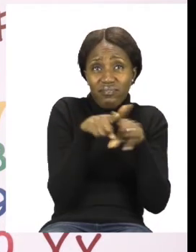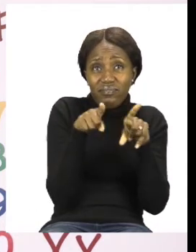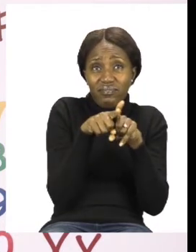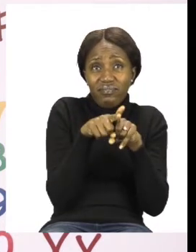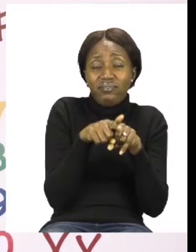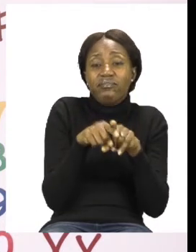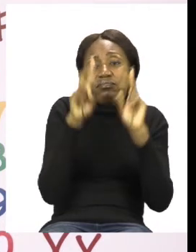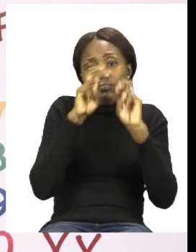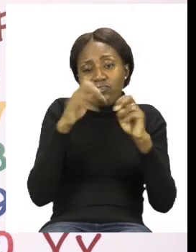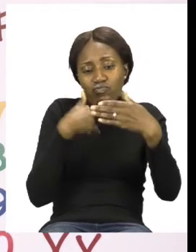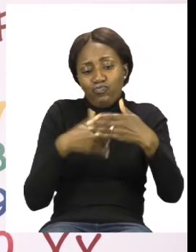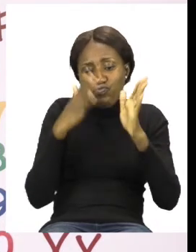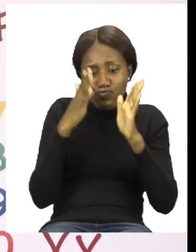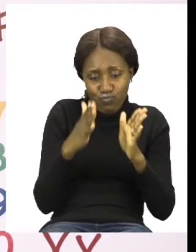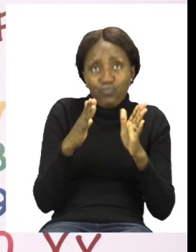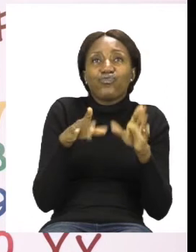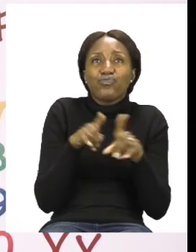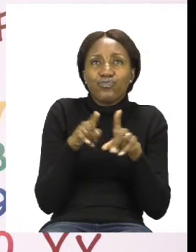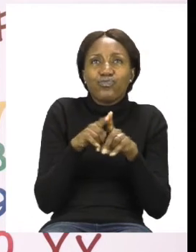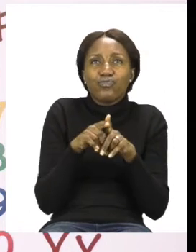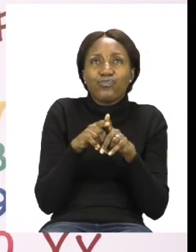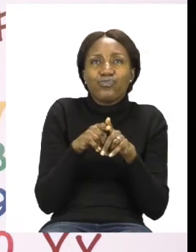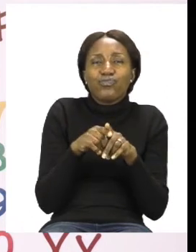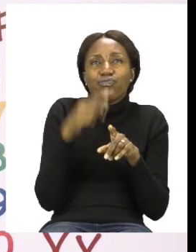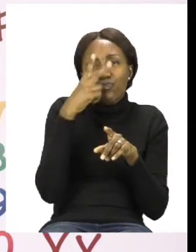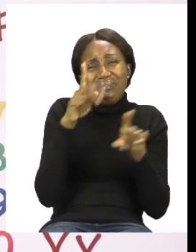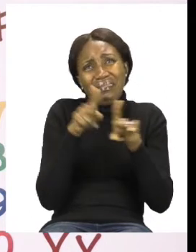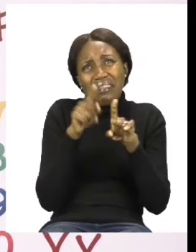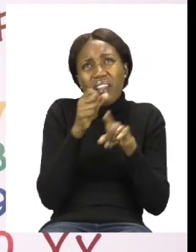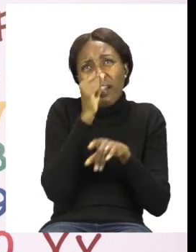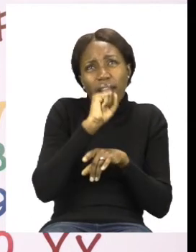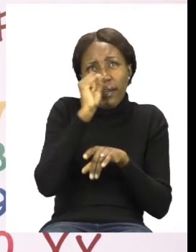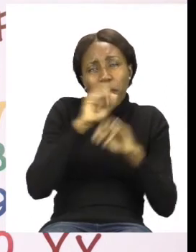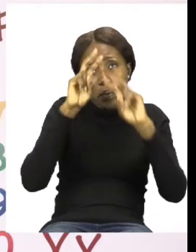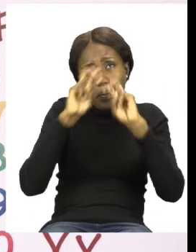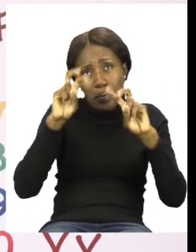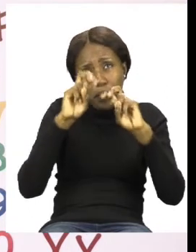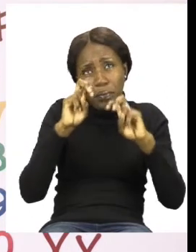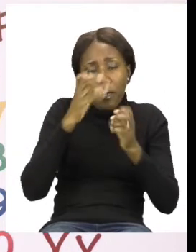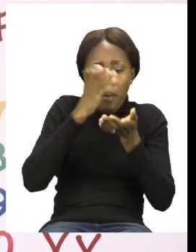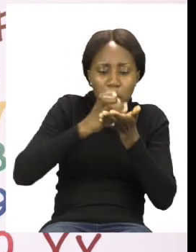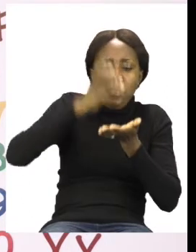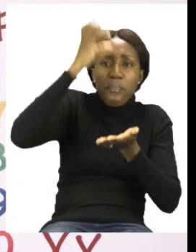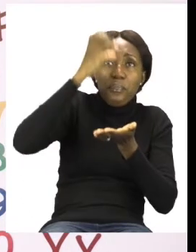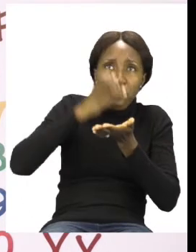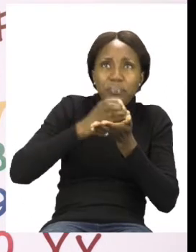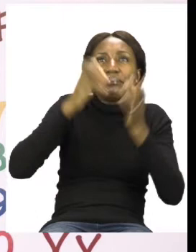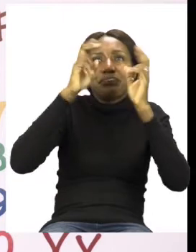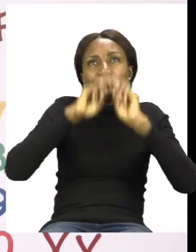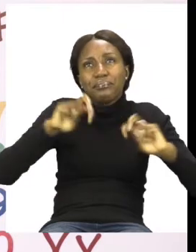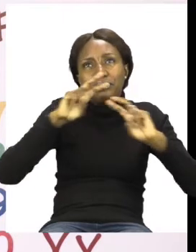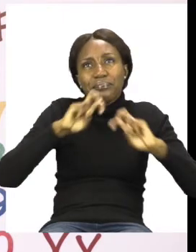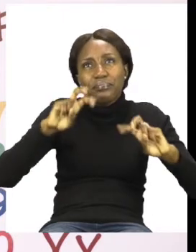for the cube. You will look for the cone. And lastly, you will look for